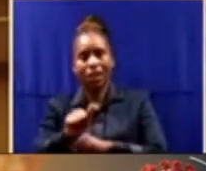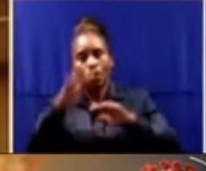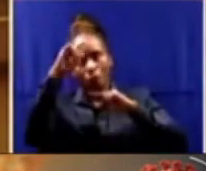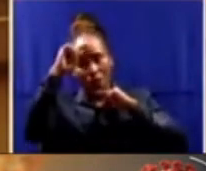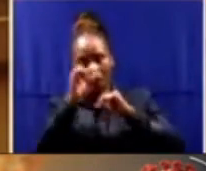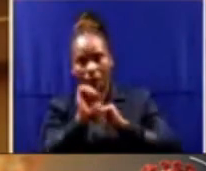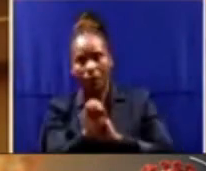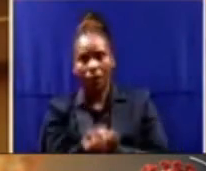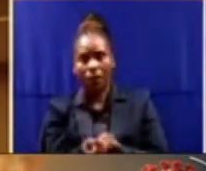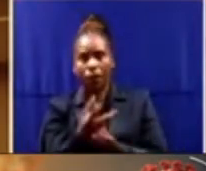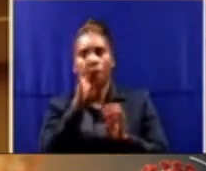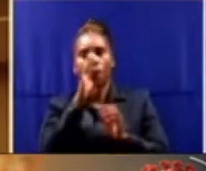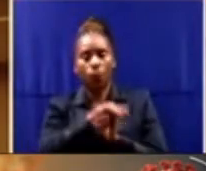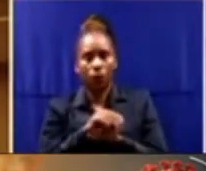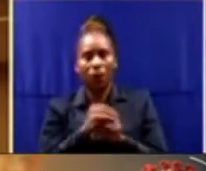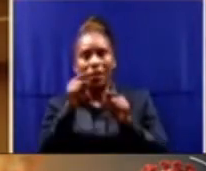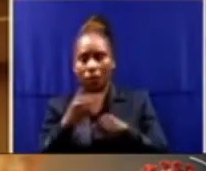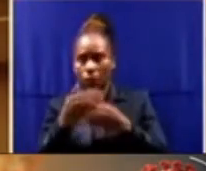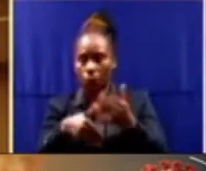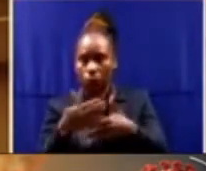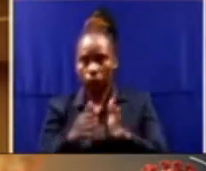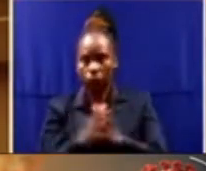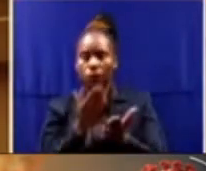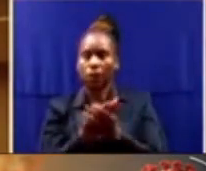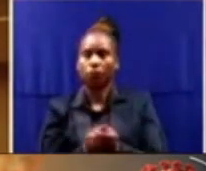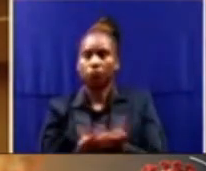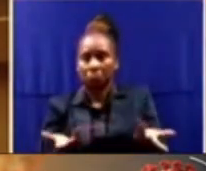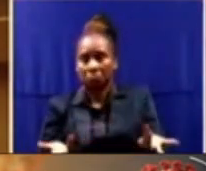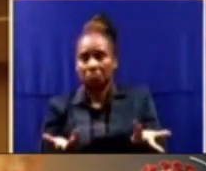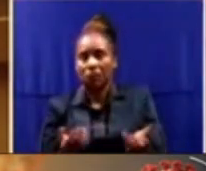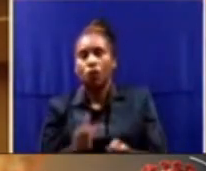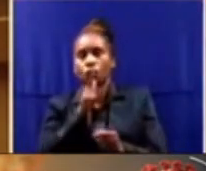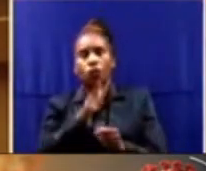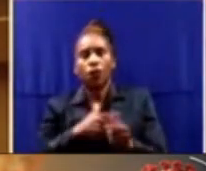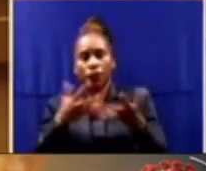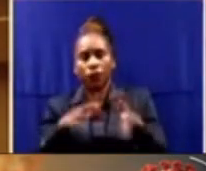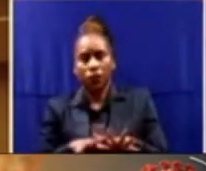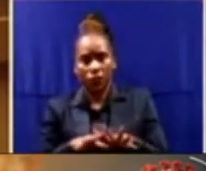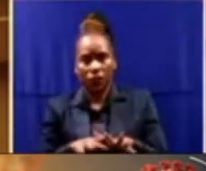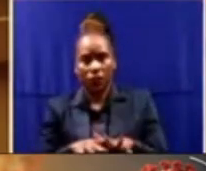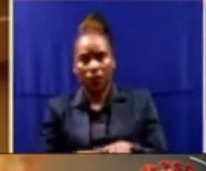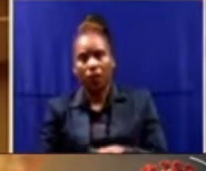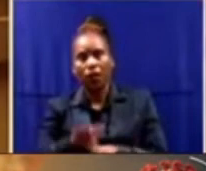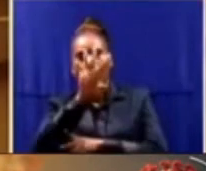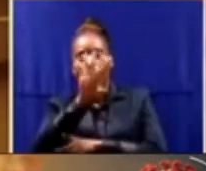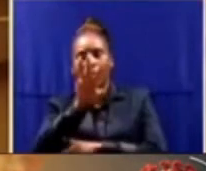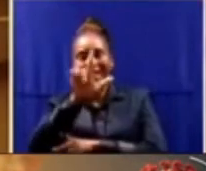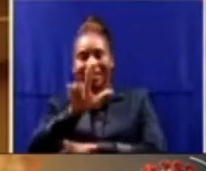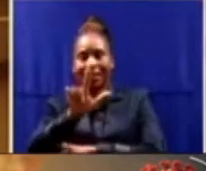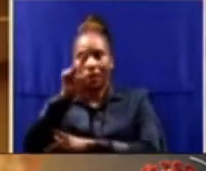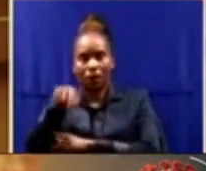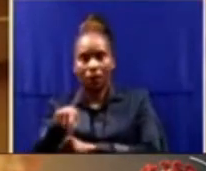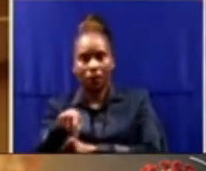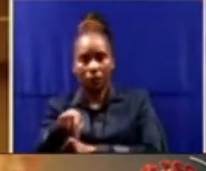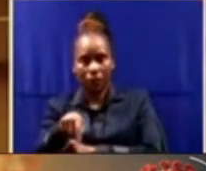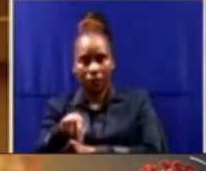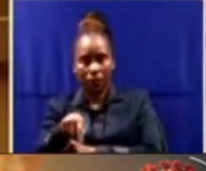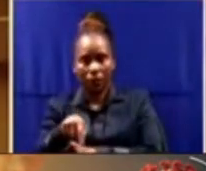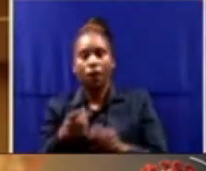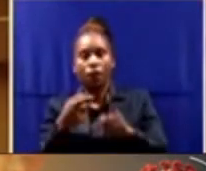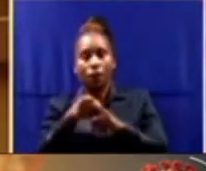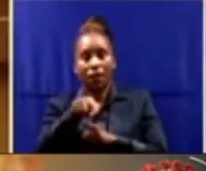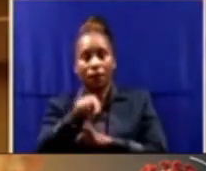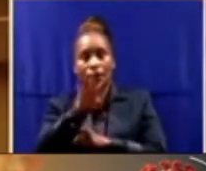delay in processing the amendment bill. I was told it was more than 47,000. More than 47,000